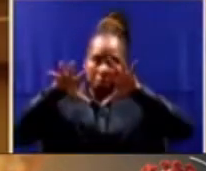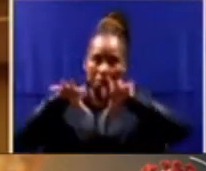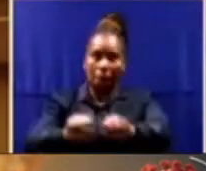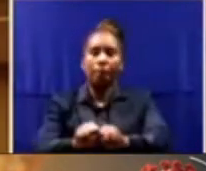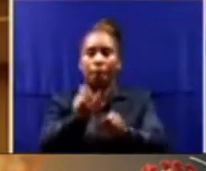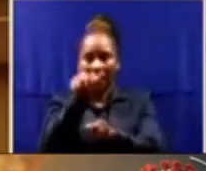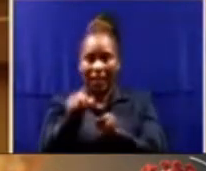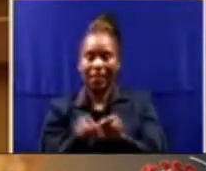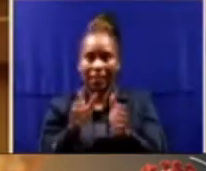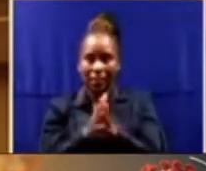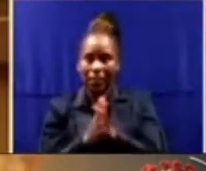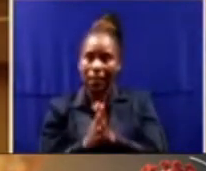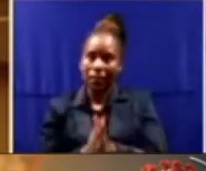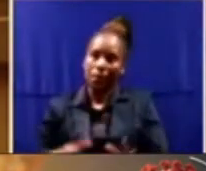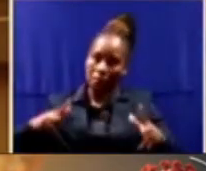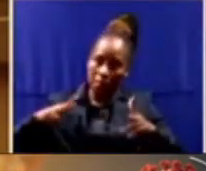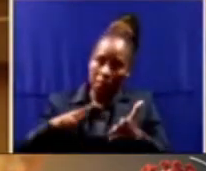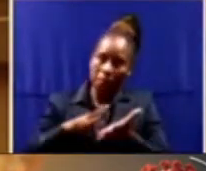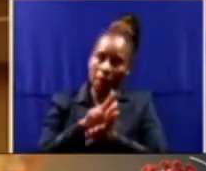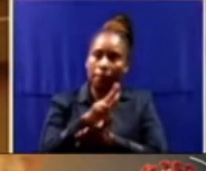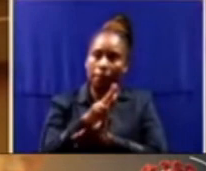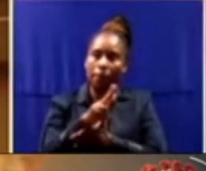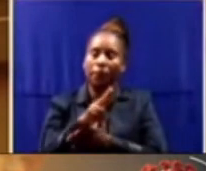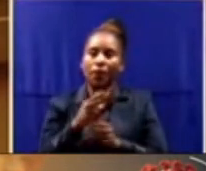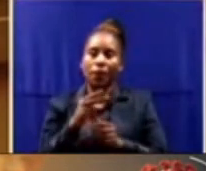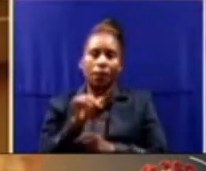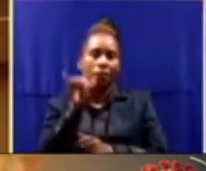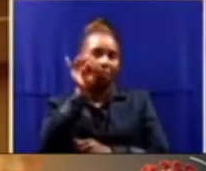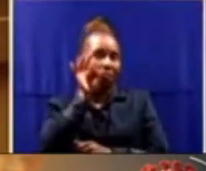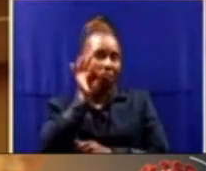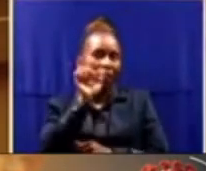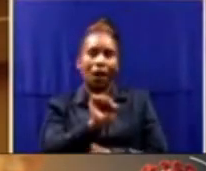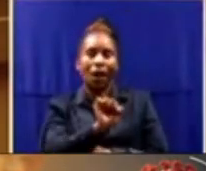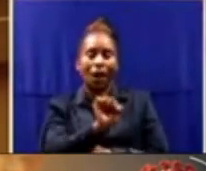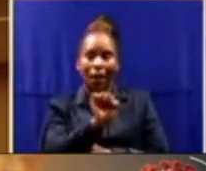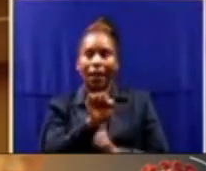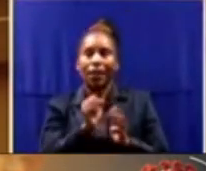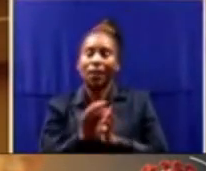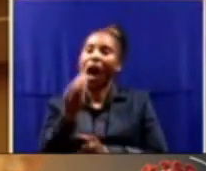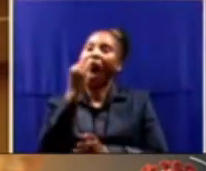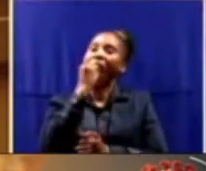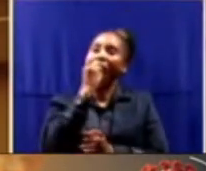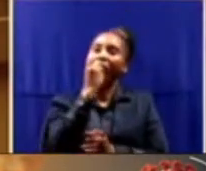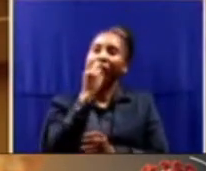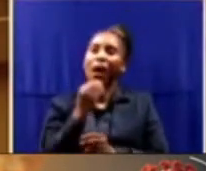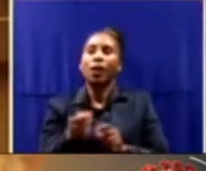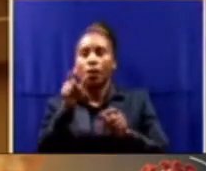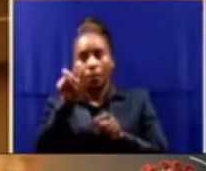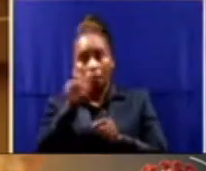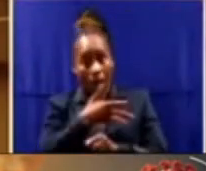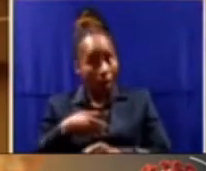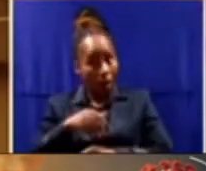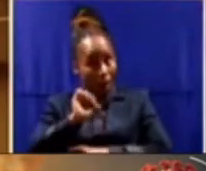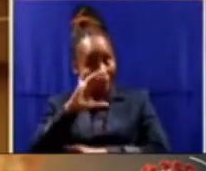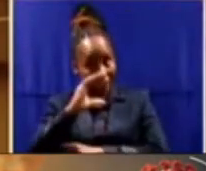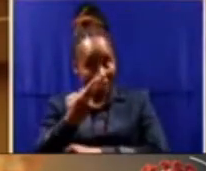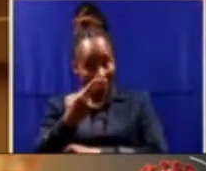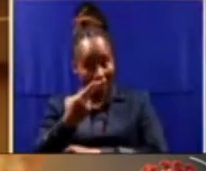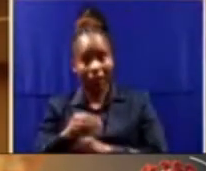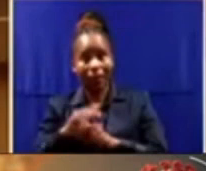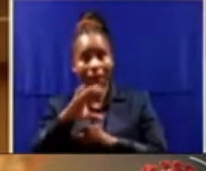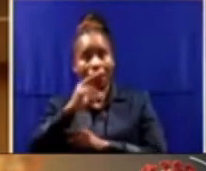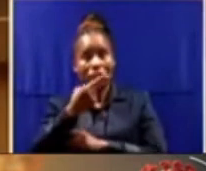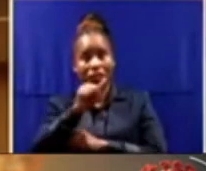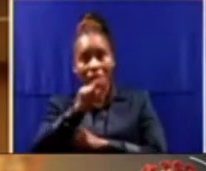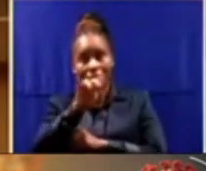it in his mouth. Chantal's mother was swiftly arrested, imprisoned, and separated from her breastfeeding infant. After